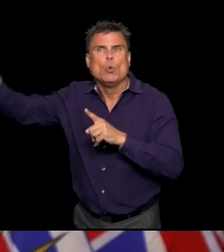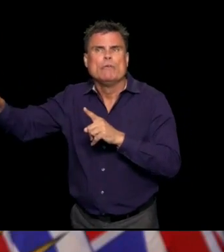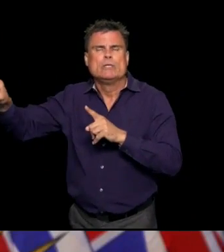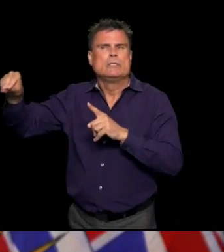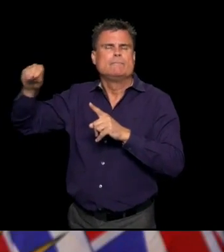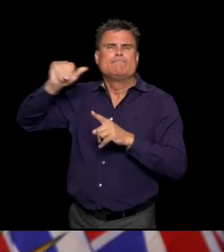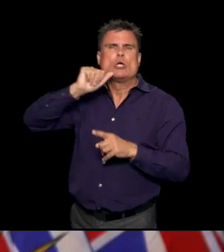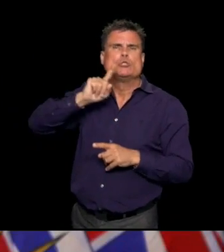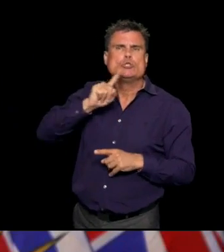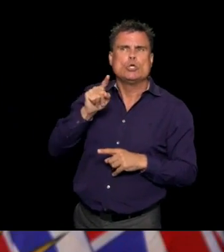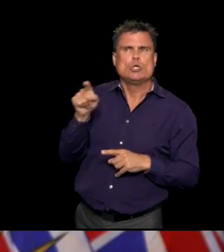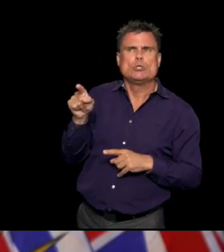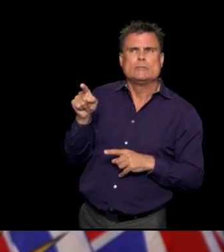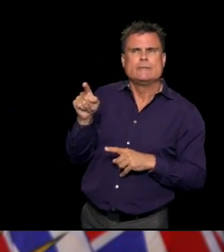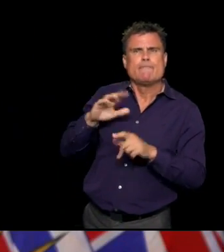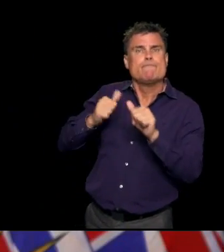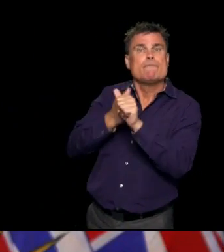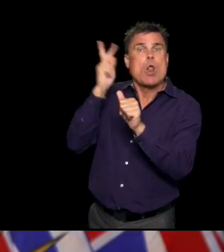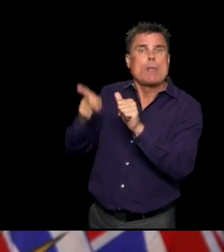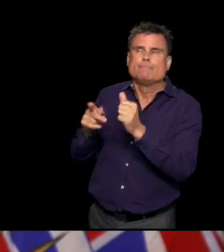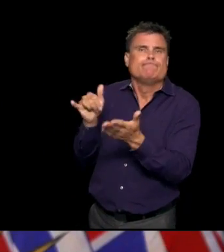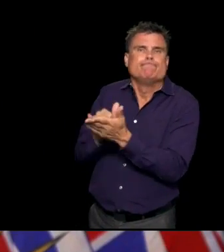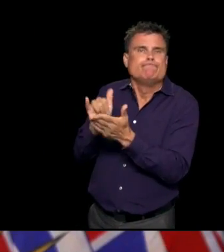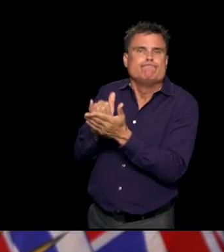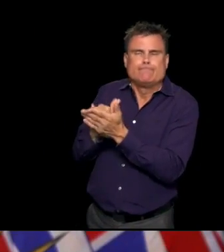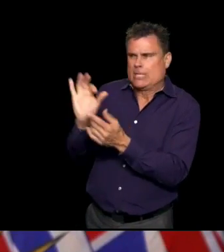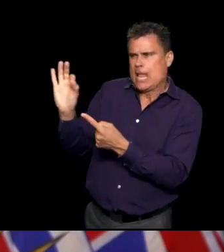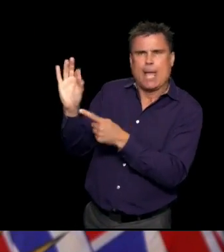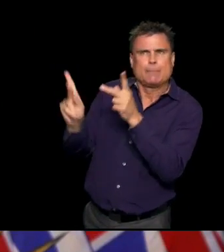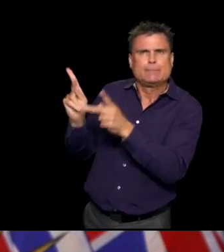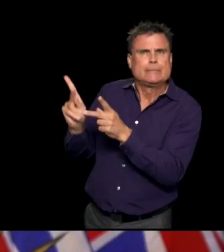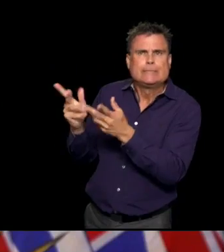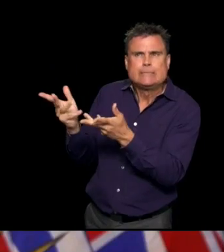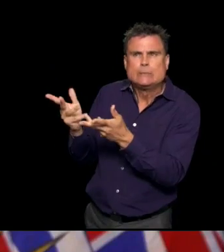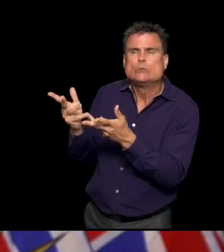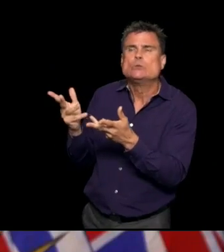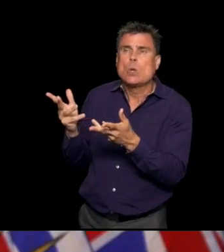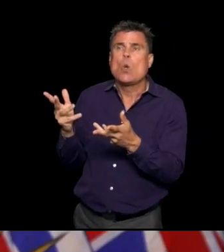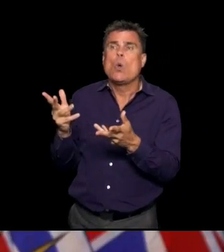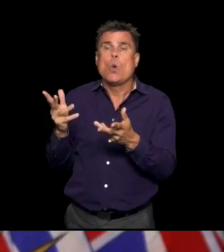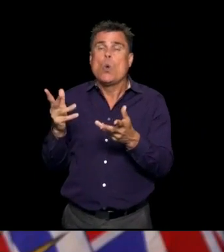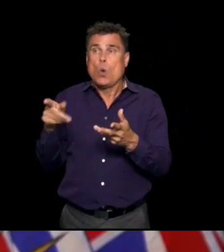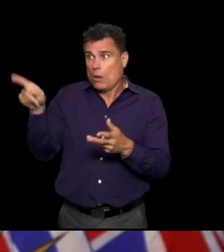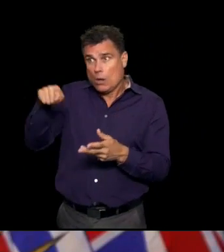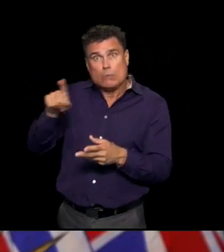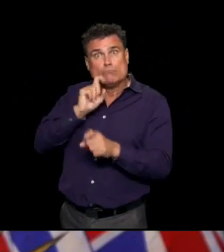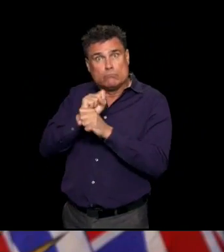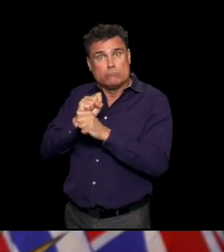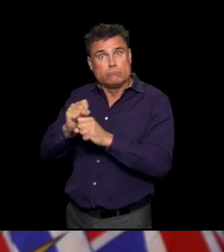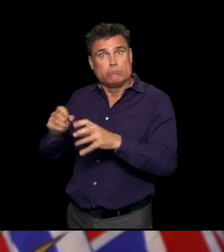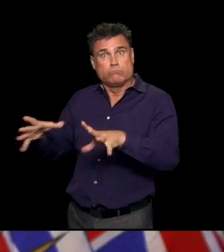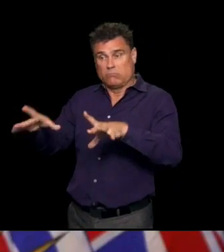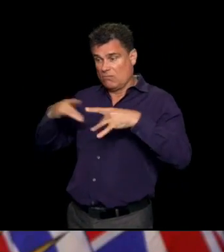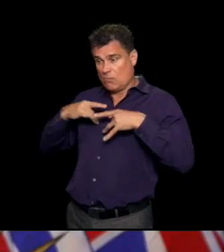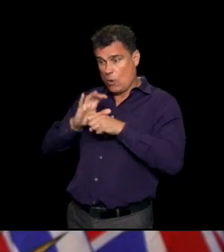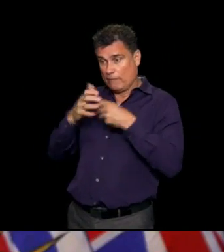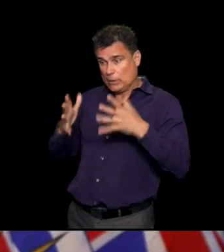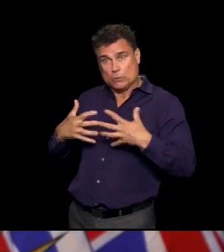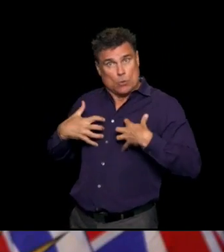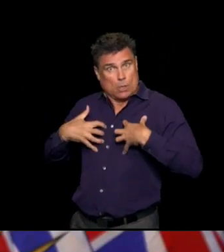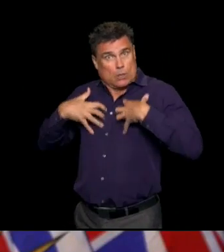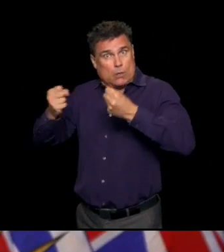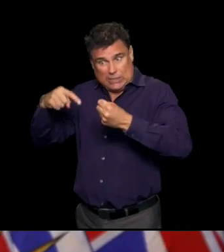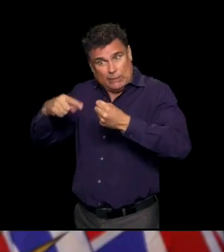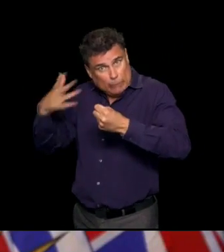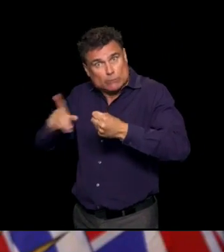country or their home province. So we don't know whether they are recovered, but from the timing perspective, they